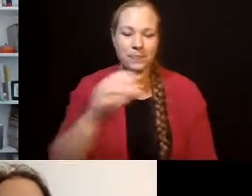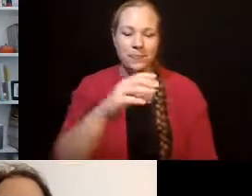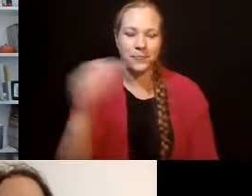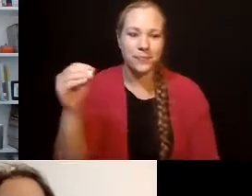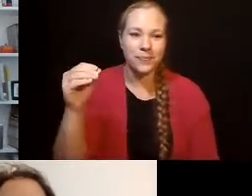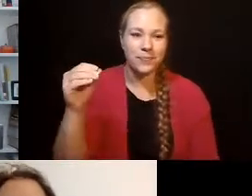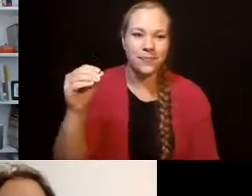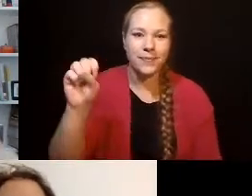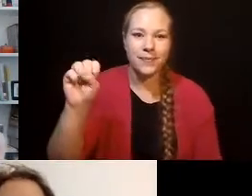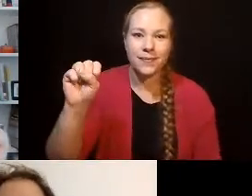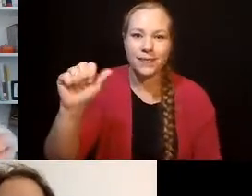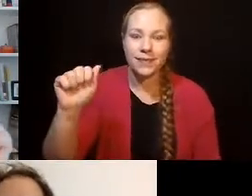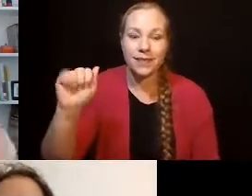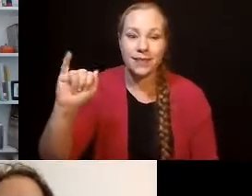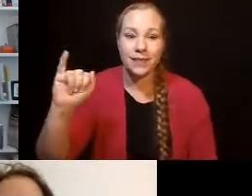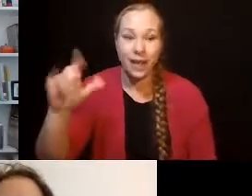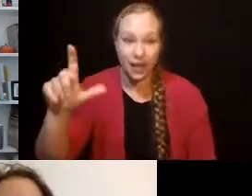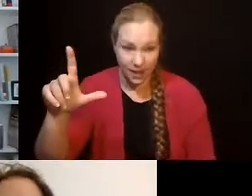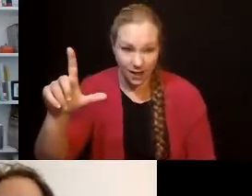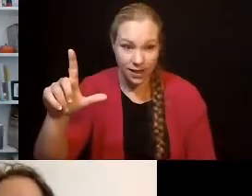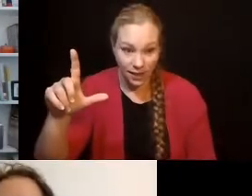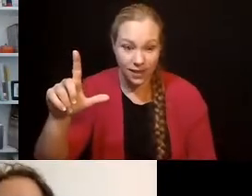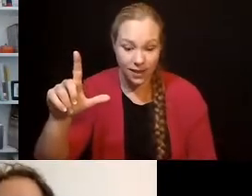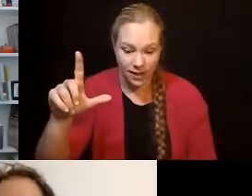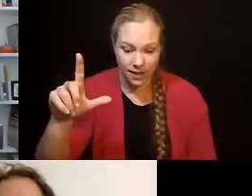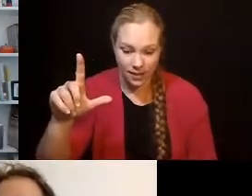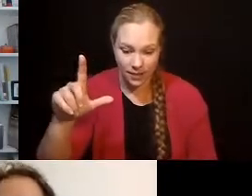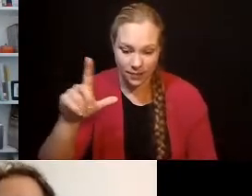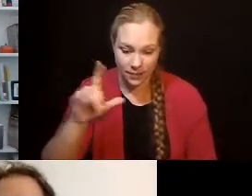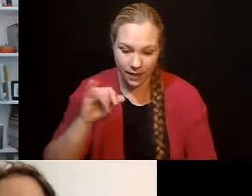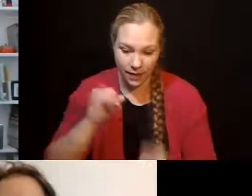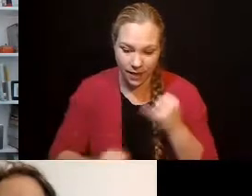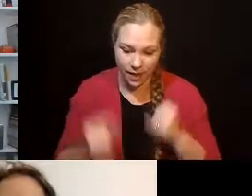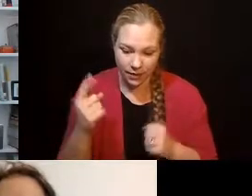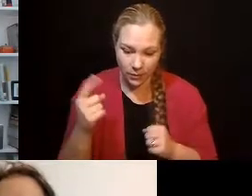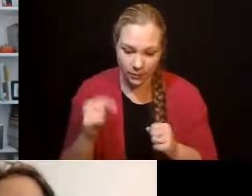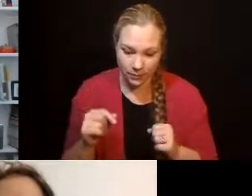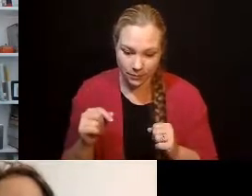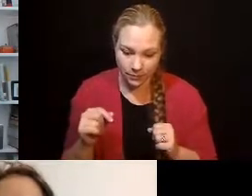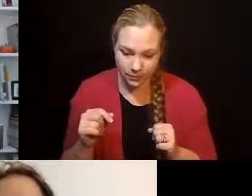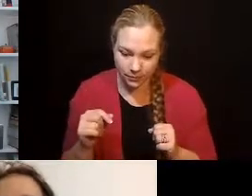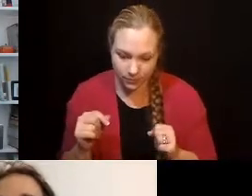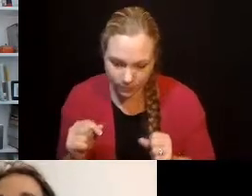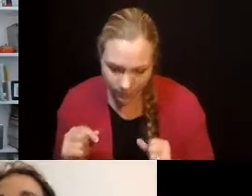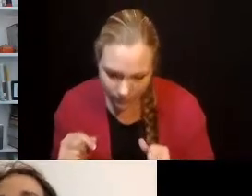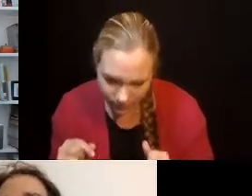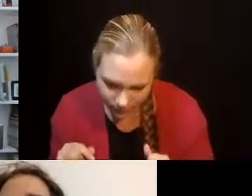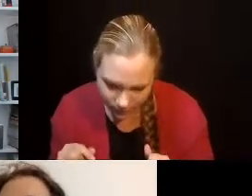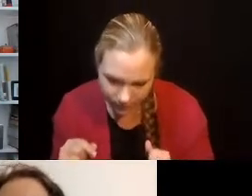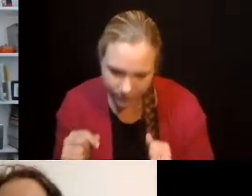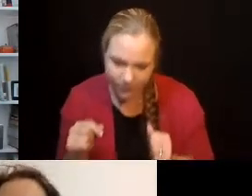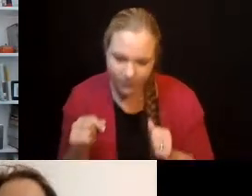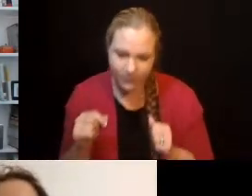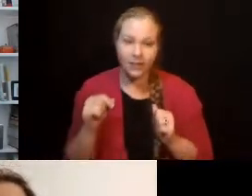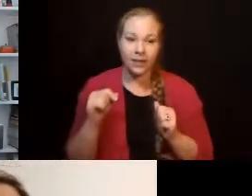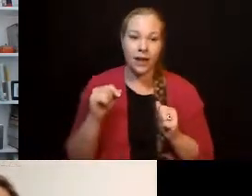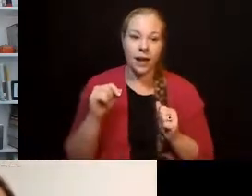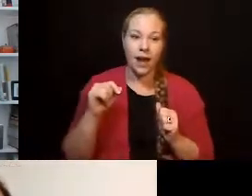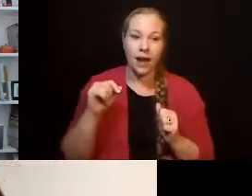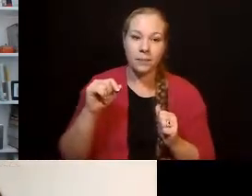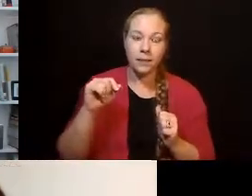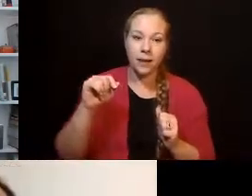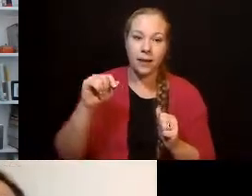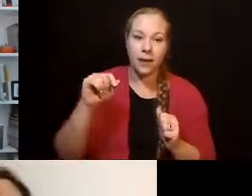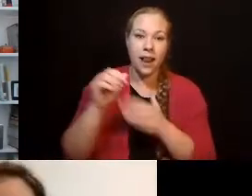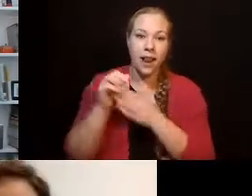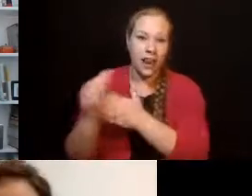So, this last one, sorry. SAIL is self-advocates in leadership. So, in Clark County, we have a